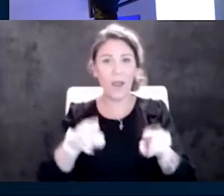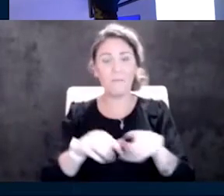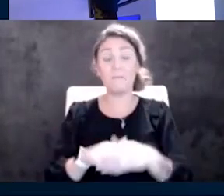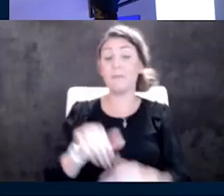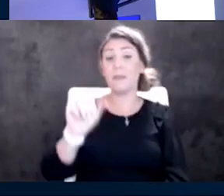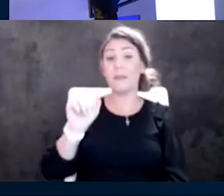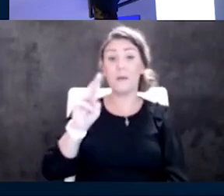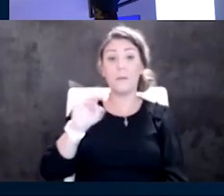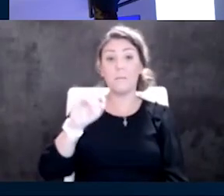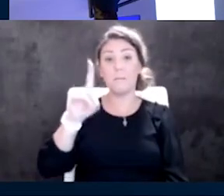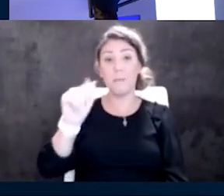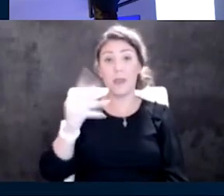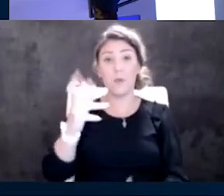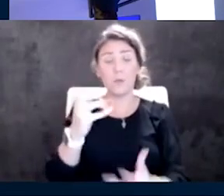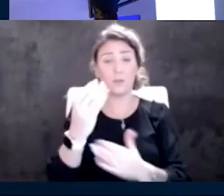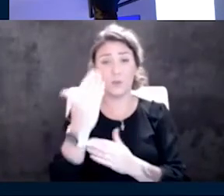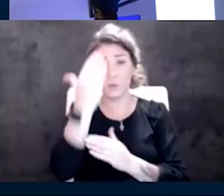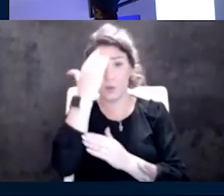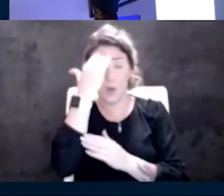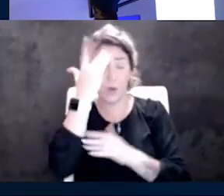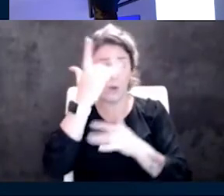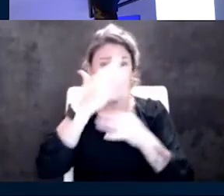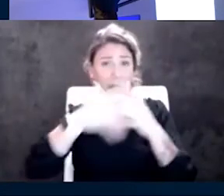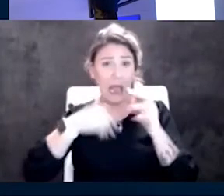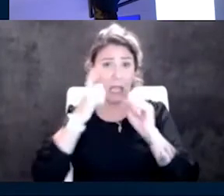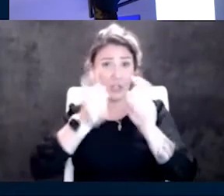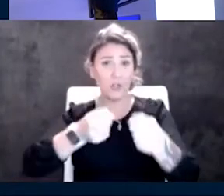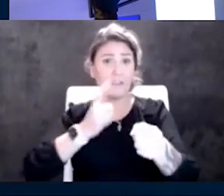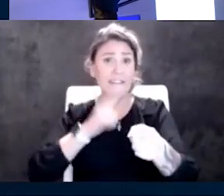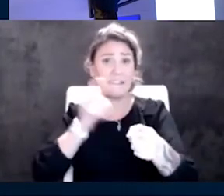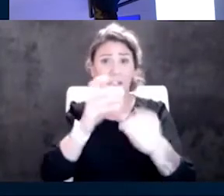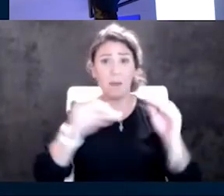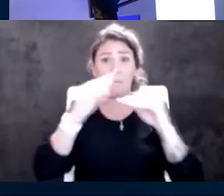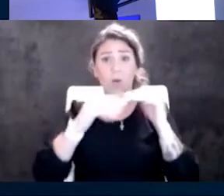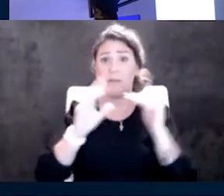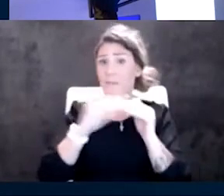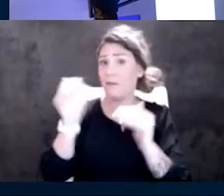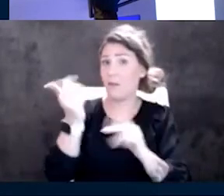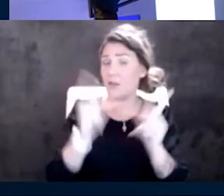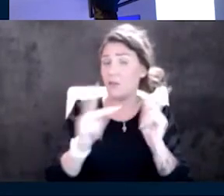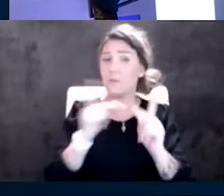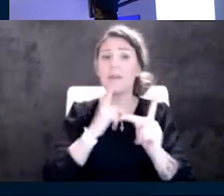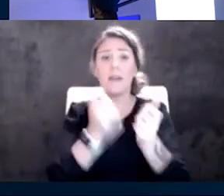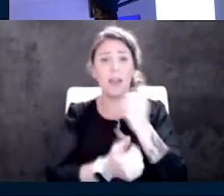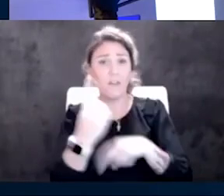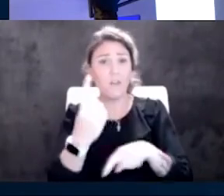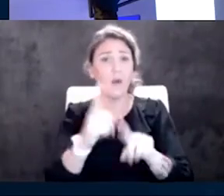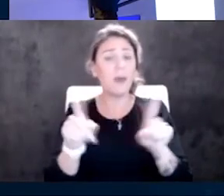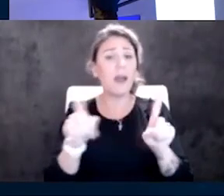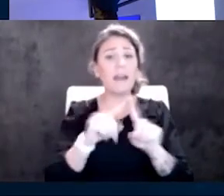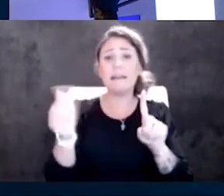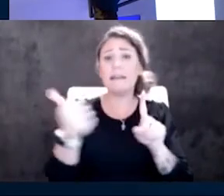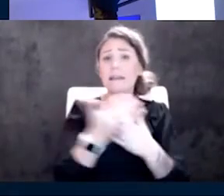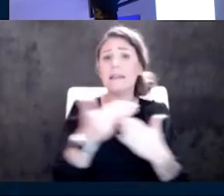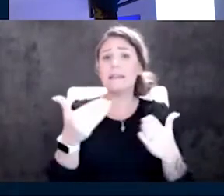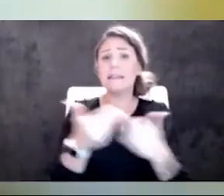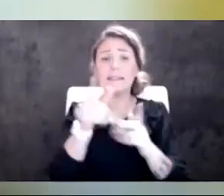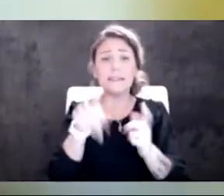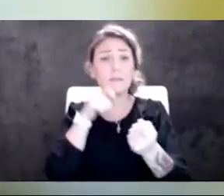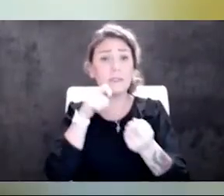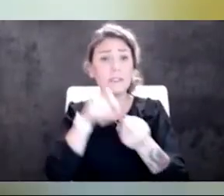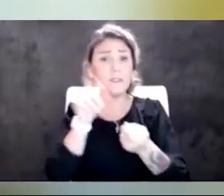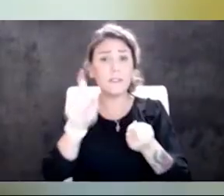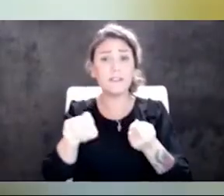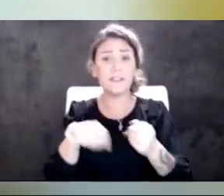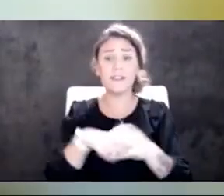type of blood donation that's needed more than others? know you say come everyone, but anything specific? Yeah,